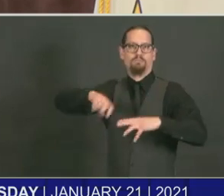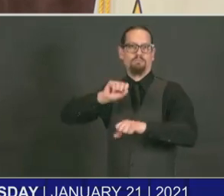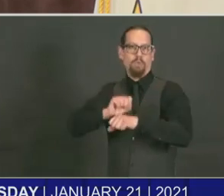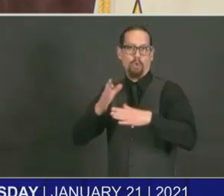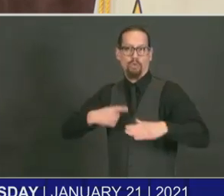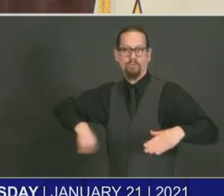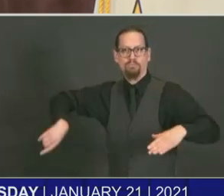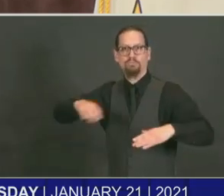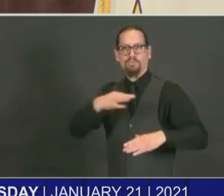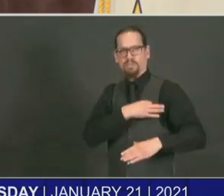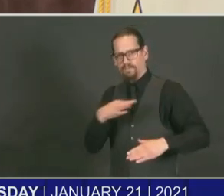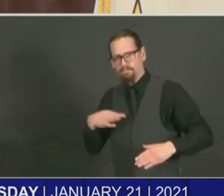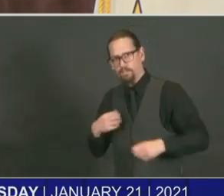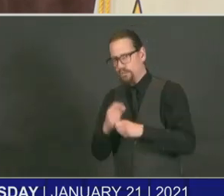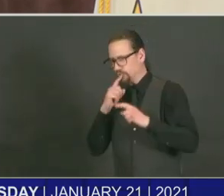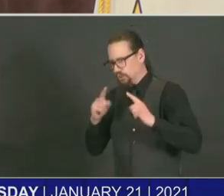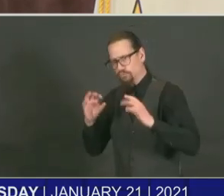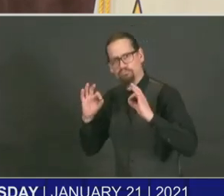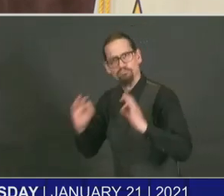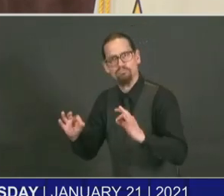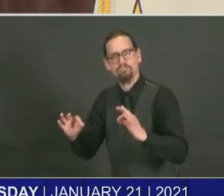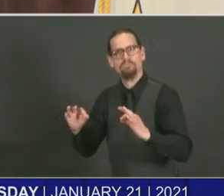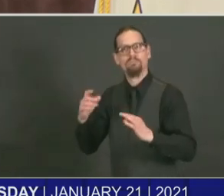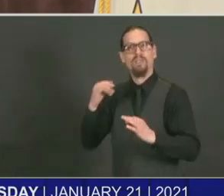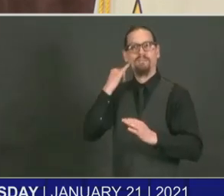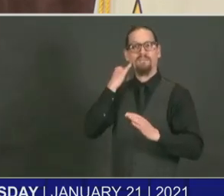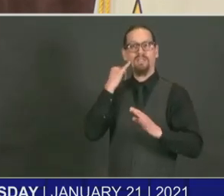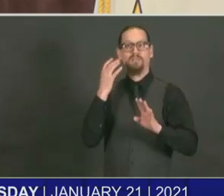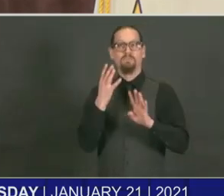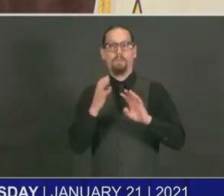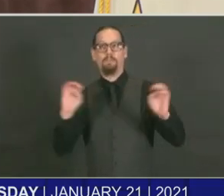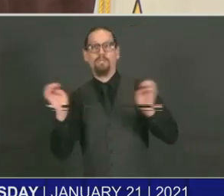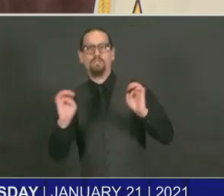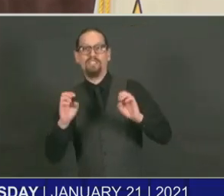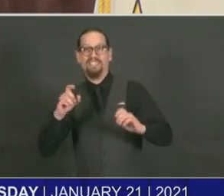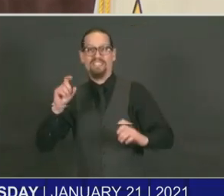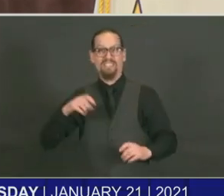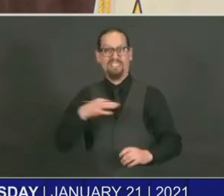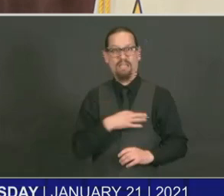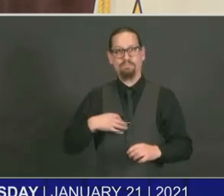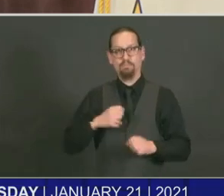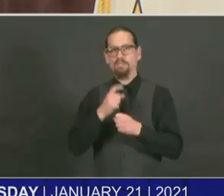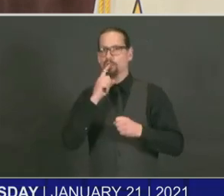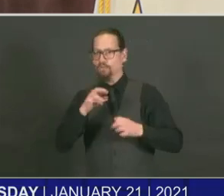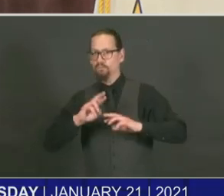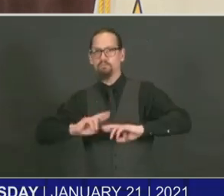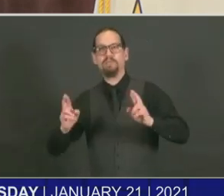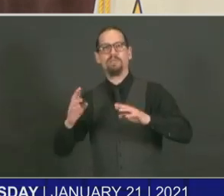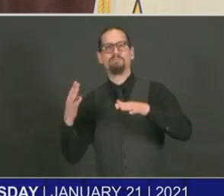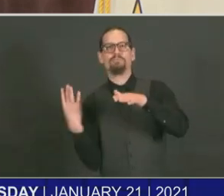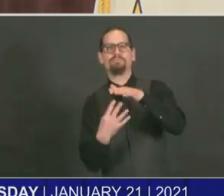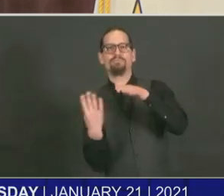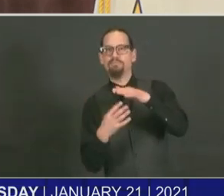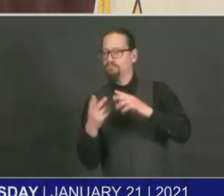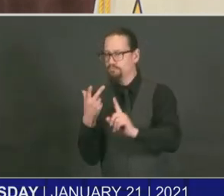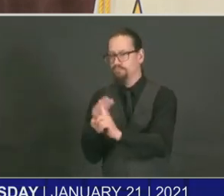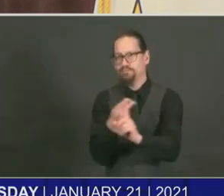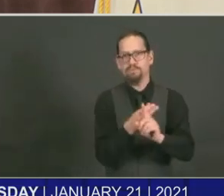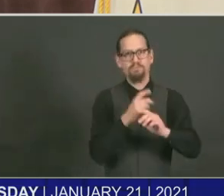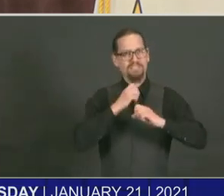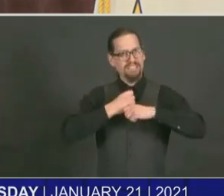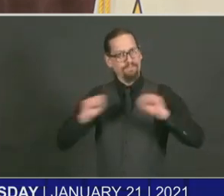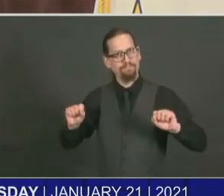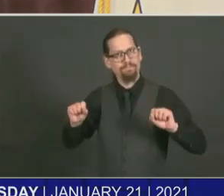the hospitals are being allocated vaccine to vaccinate throughout their organizations incrementally. They were told to